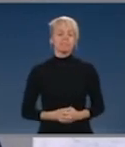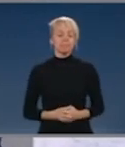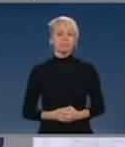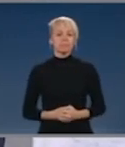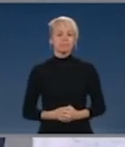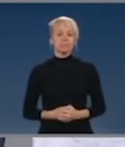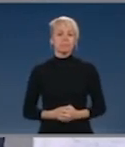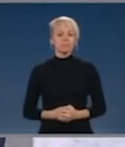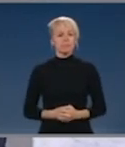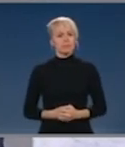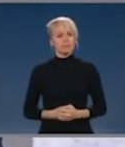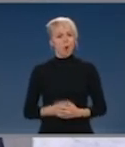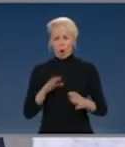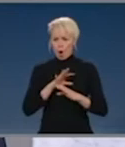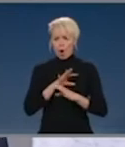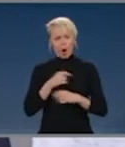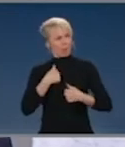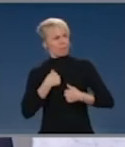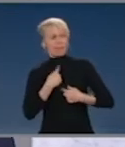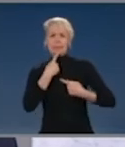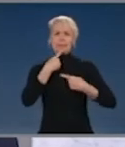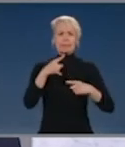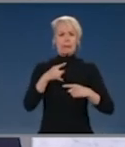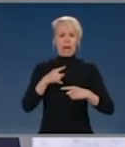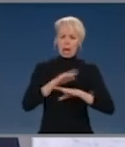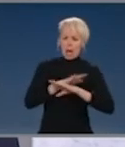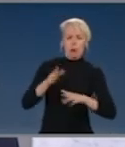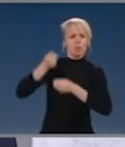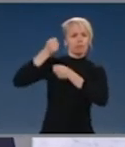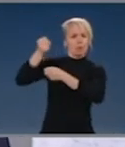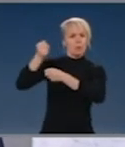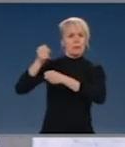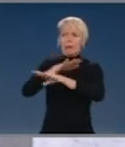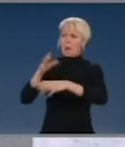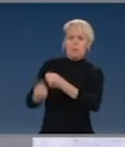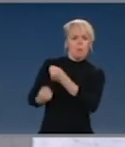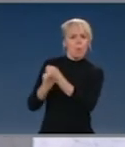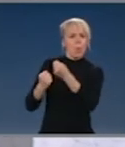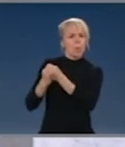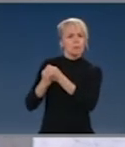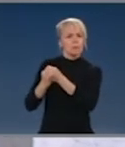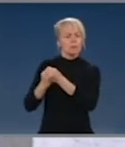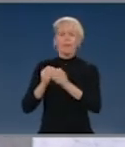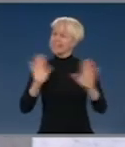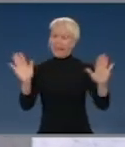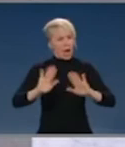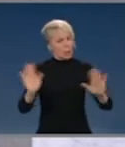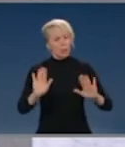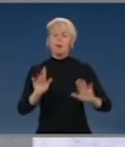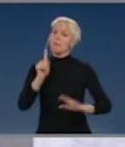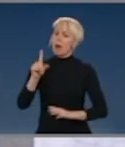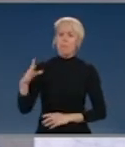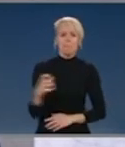people's ability to express themselves and engage in protest activity we all respect that but let's respect those other